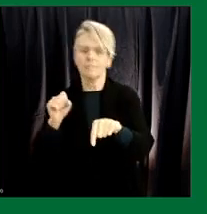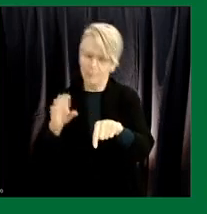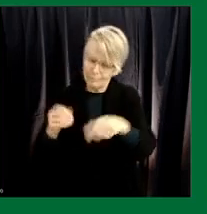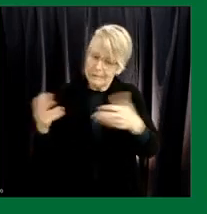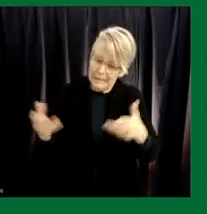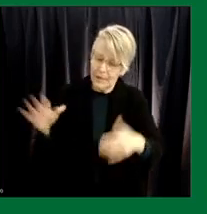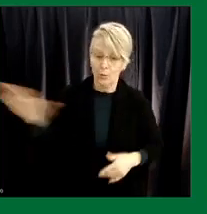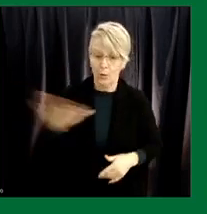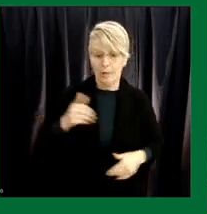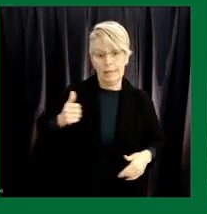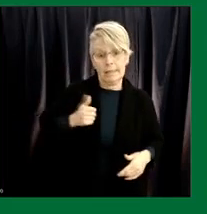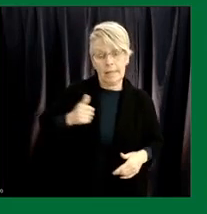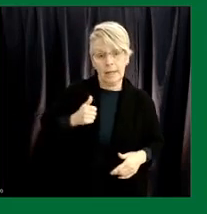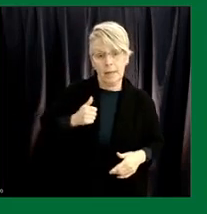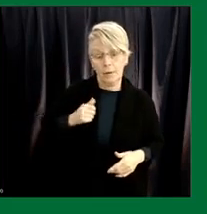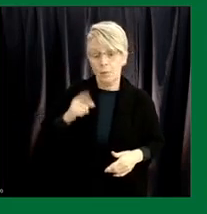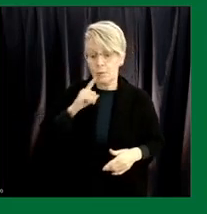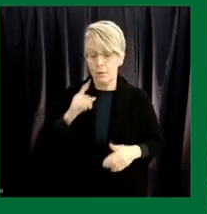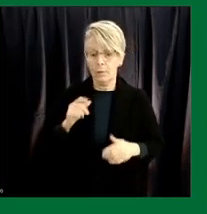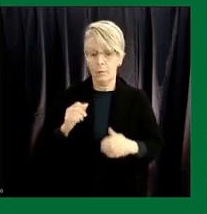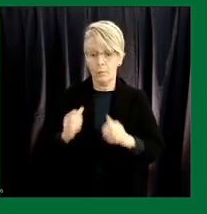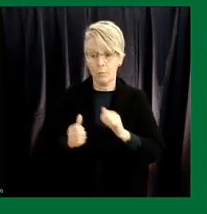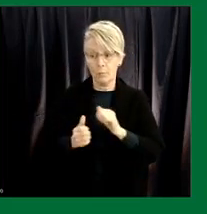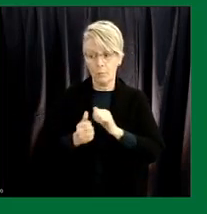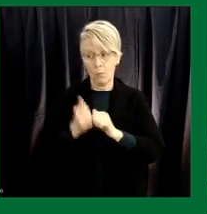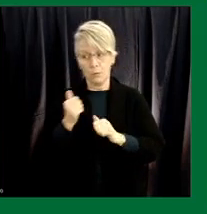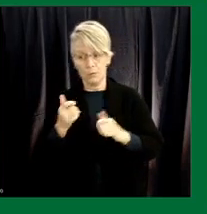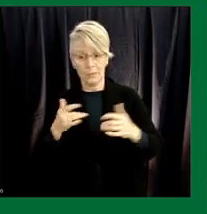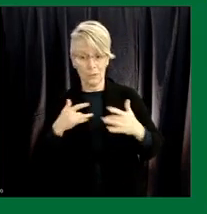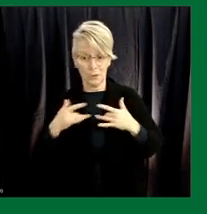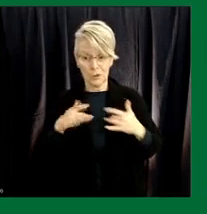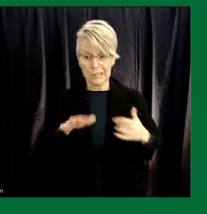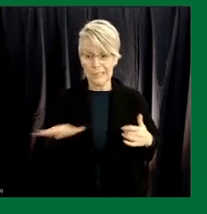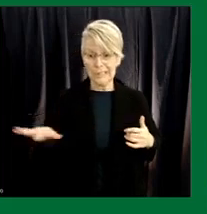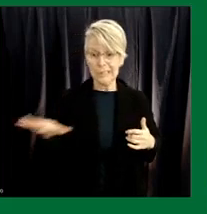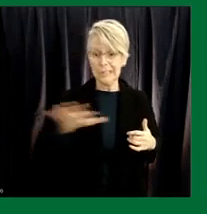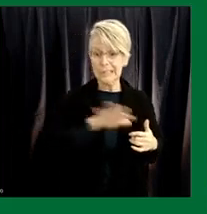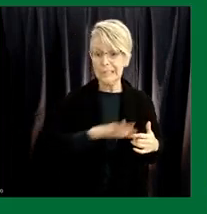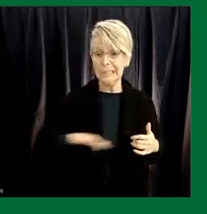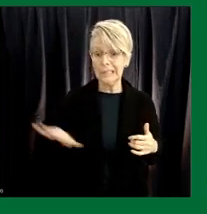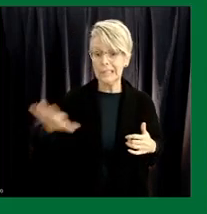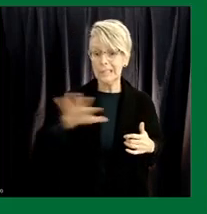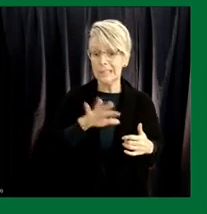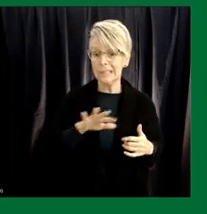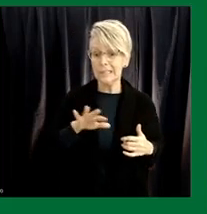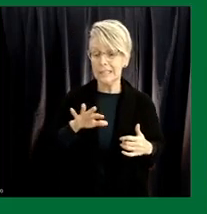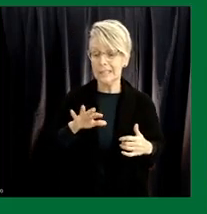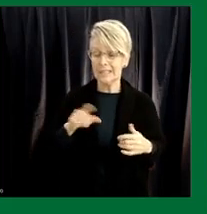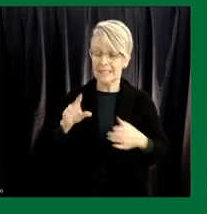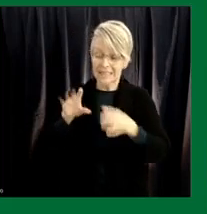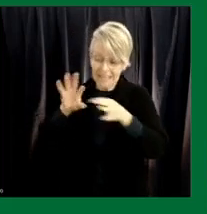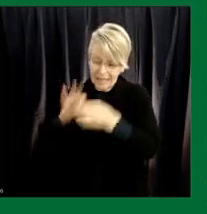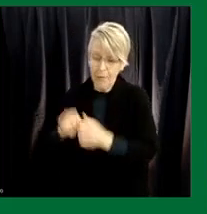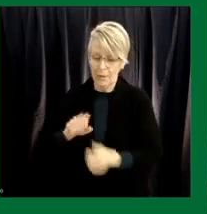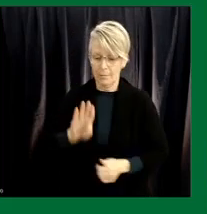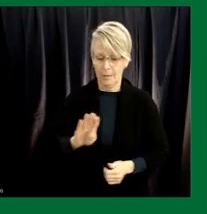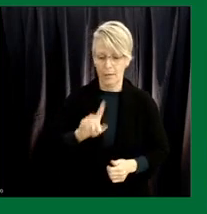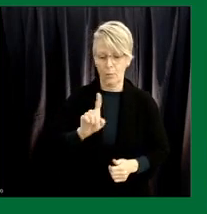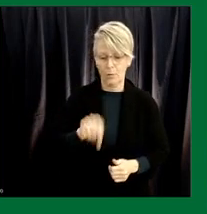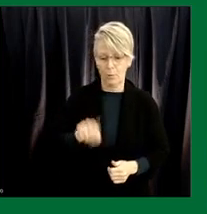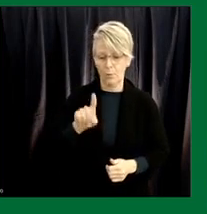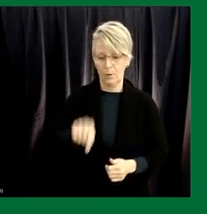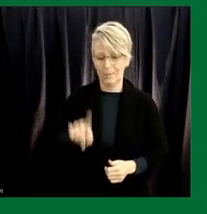the vast majority of rates of concern so far have been the uh the b117 variant